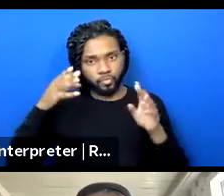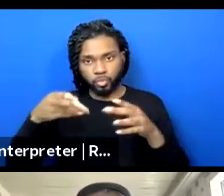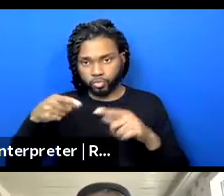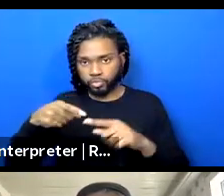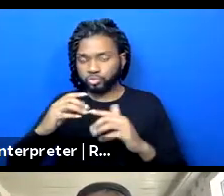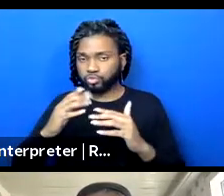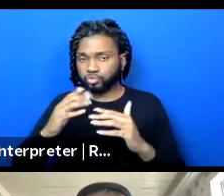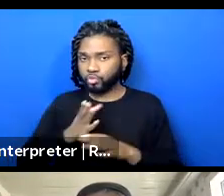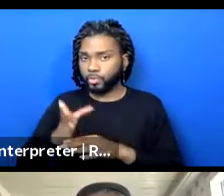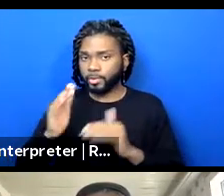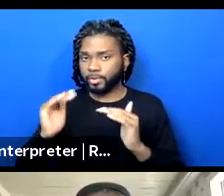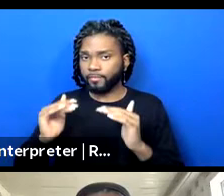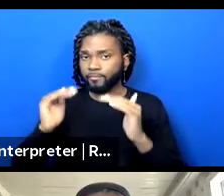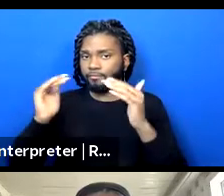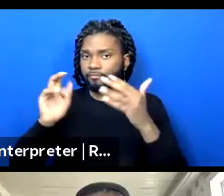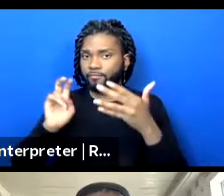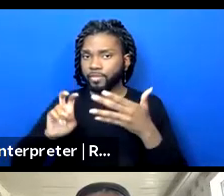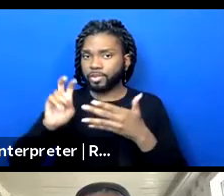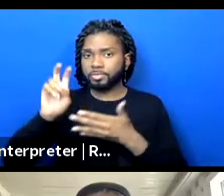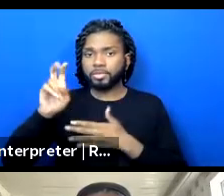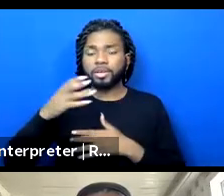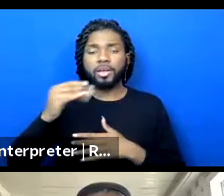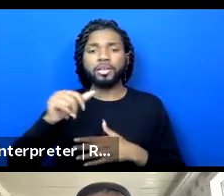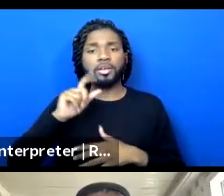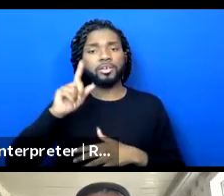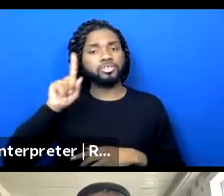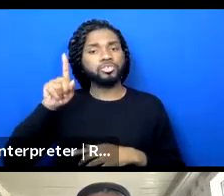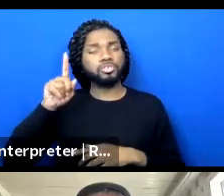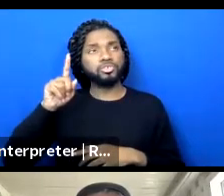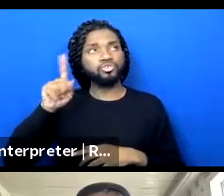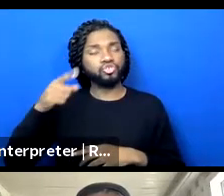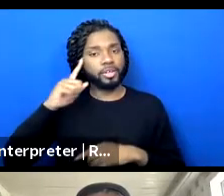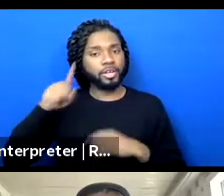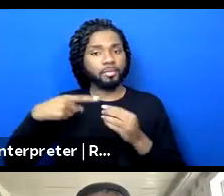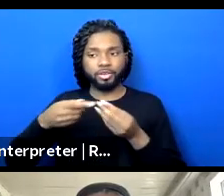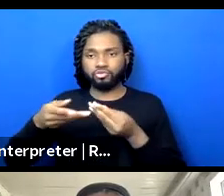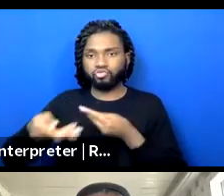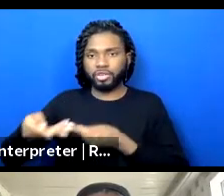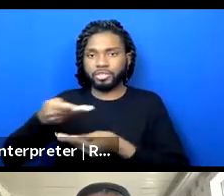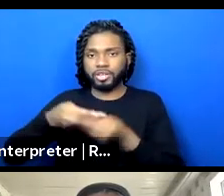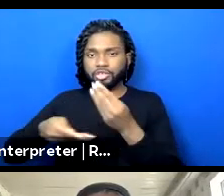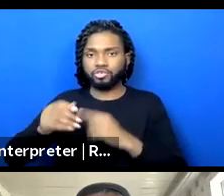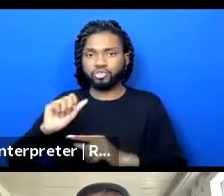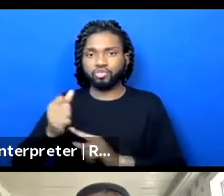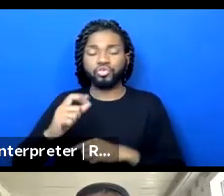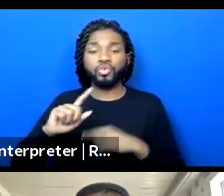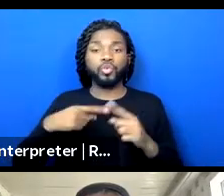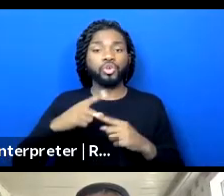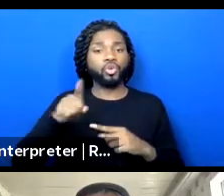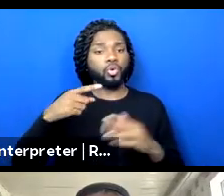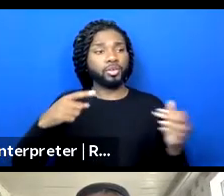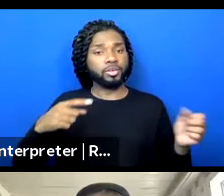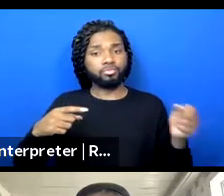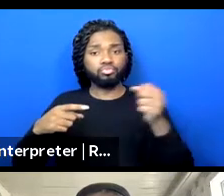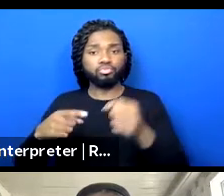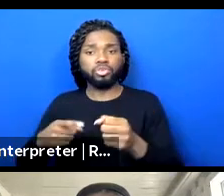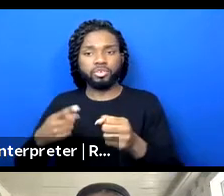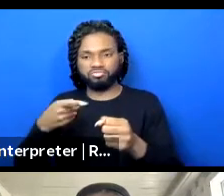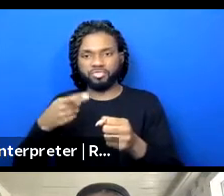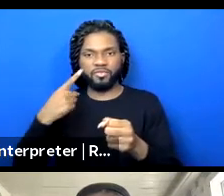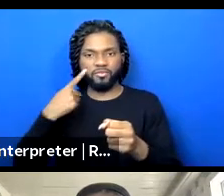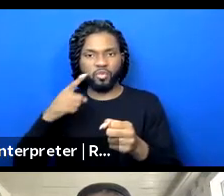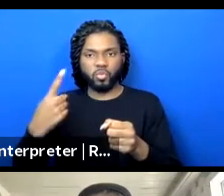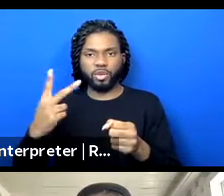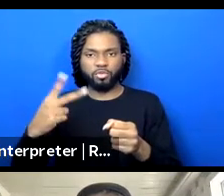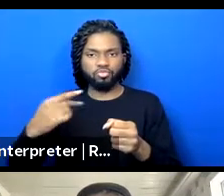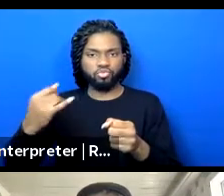and, and not looking at, you know, sort of transactional situations where you're only bringing someone in for one project, uh, but looking at